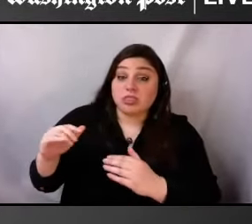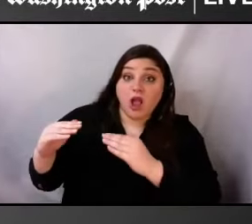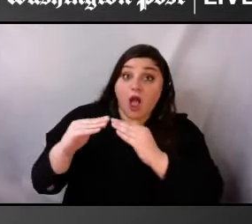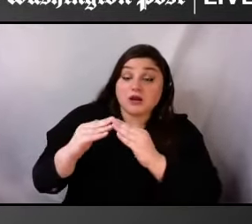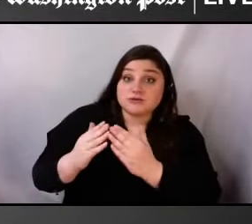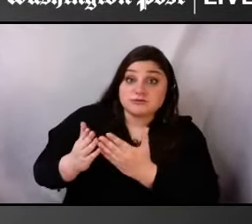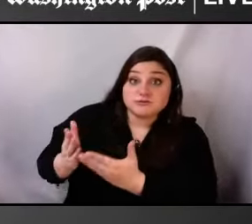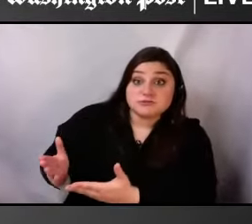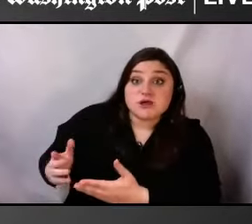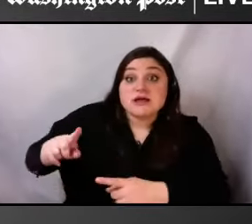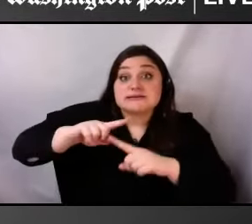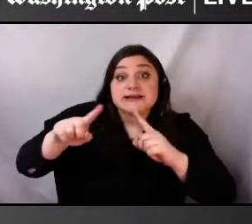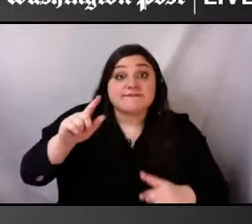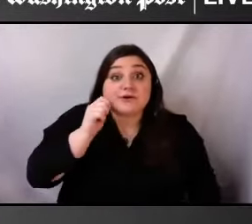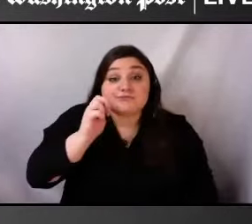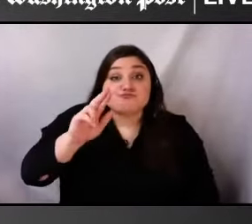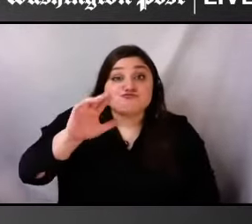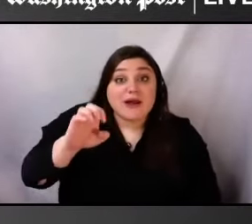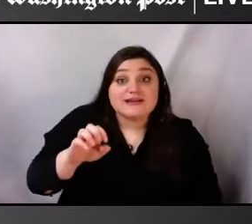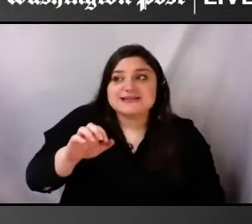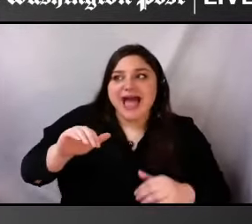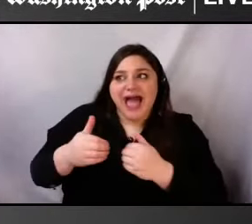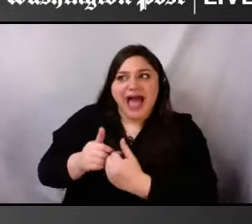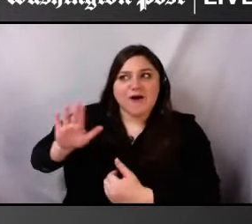their lives changed? Have our lives changed?